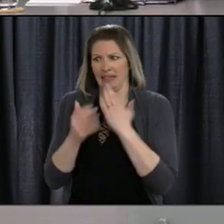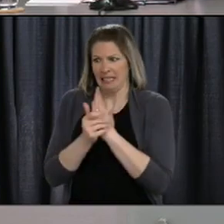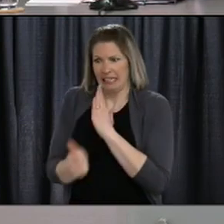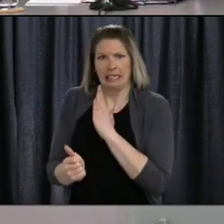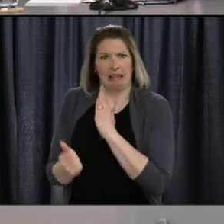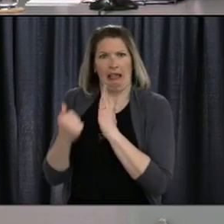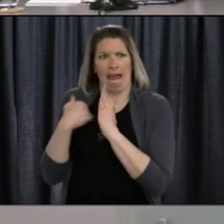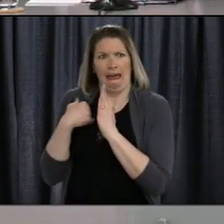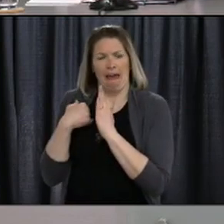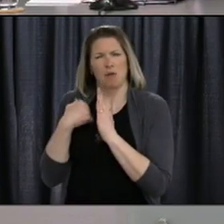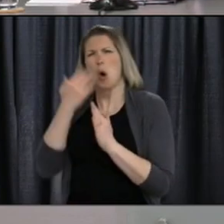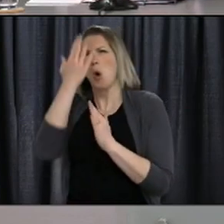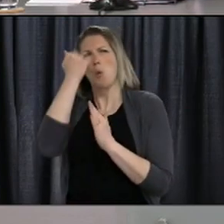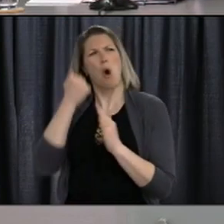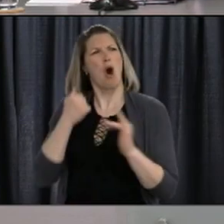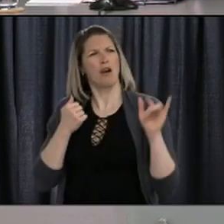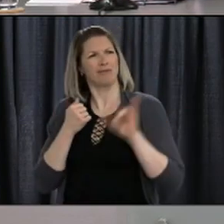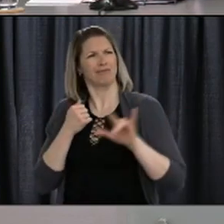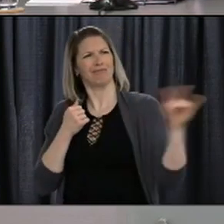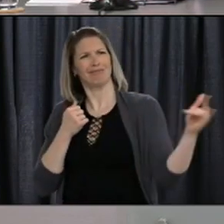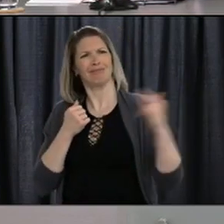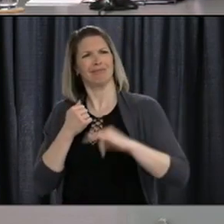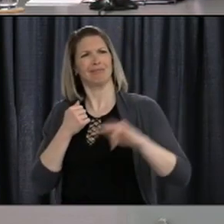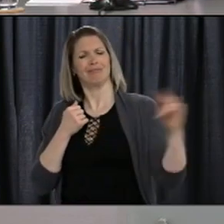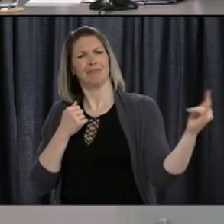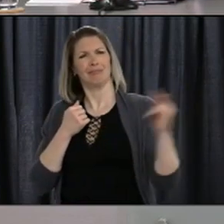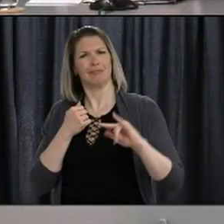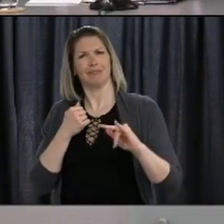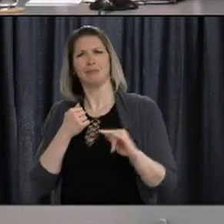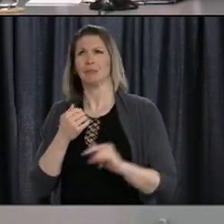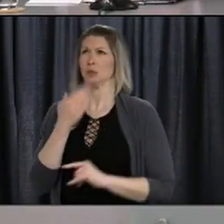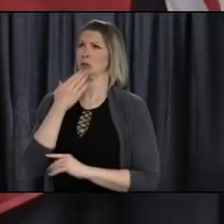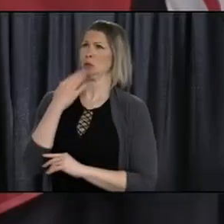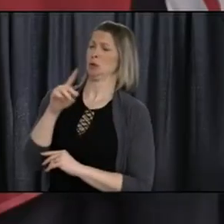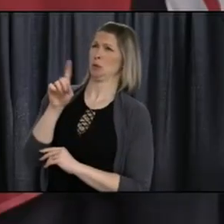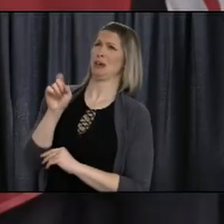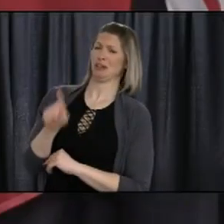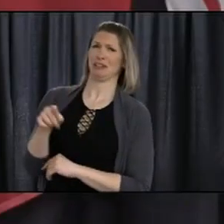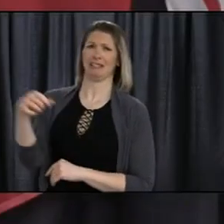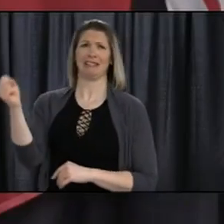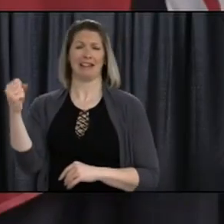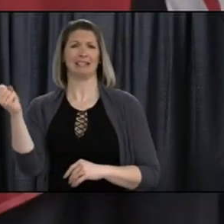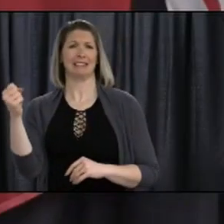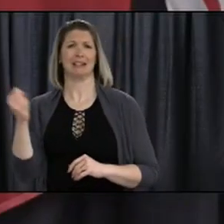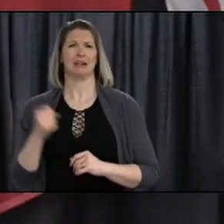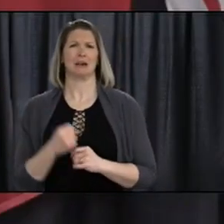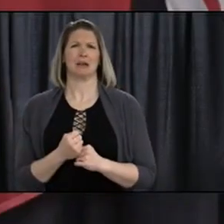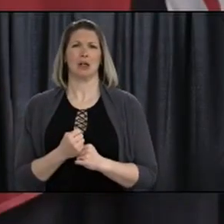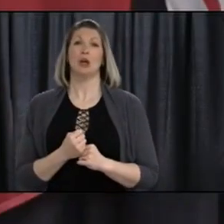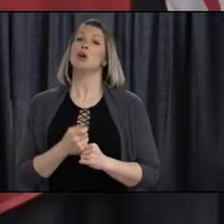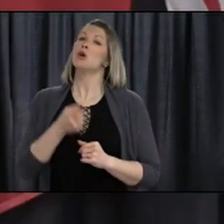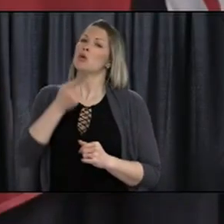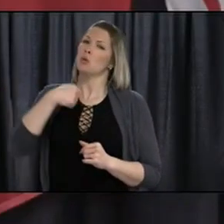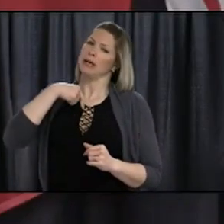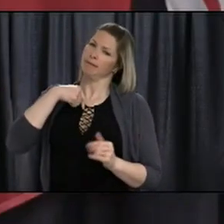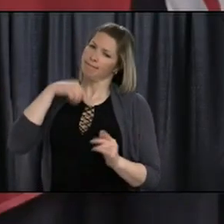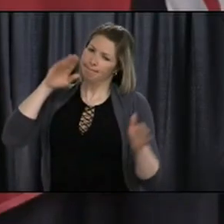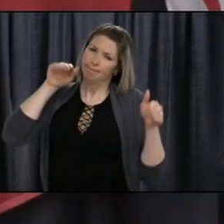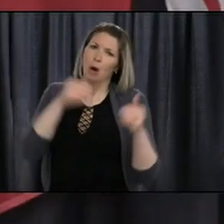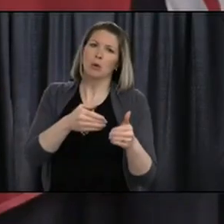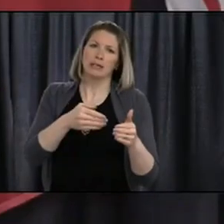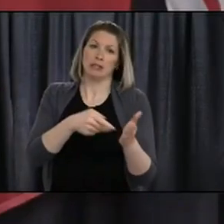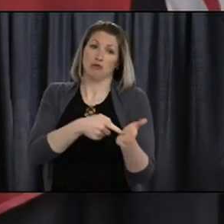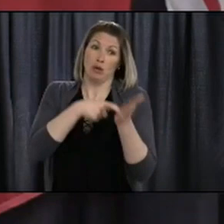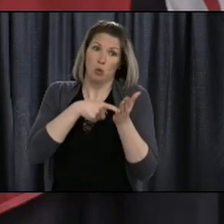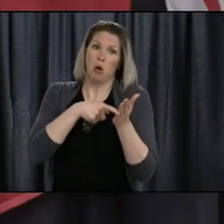curious why the province wouldn't want to try to do that. Yeah, it is a good question, and of course we've said essential travel only, and so